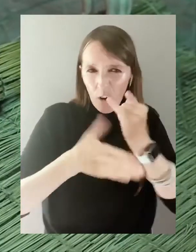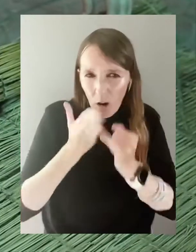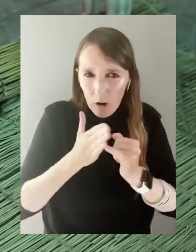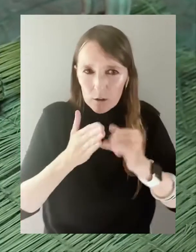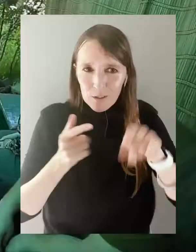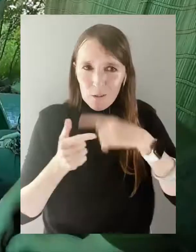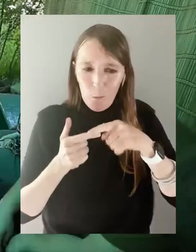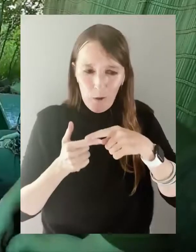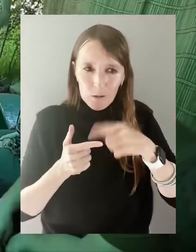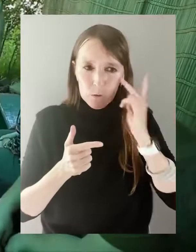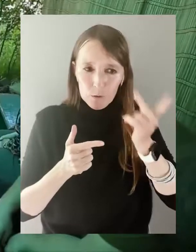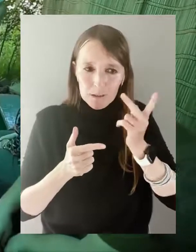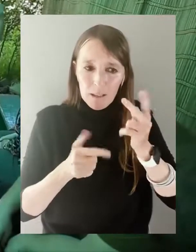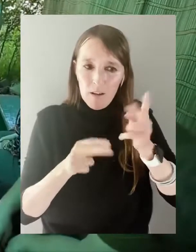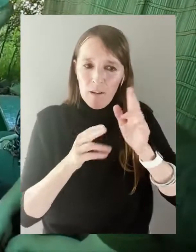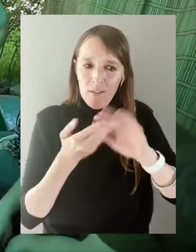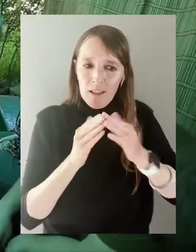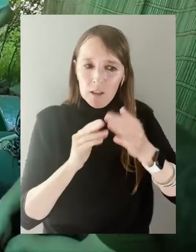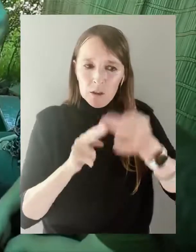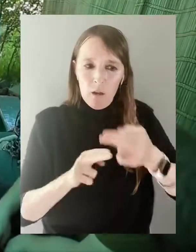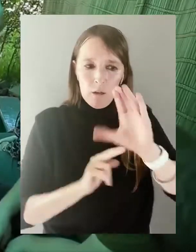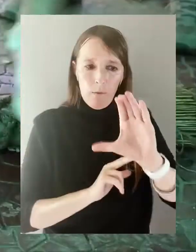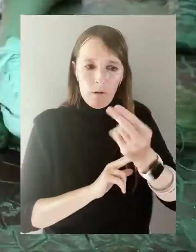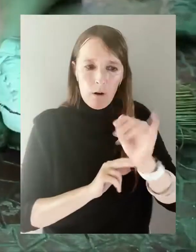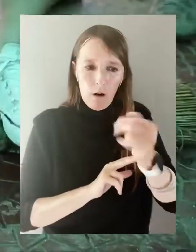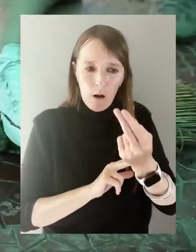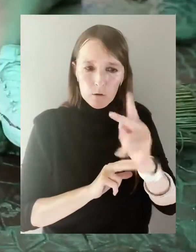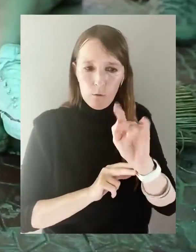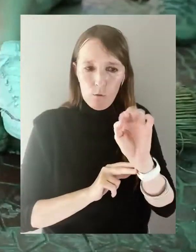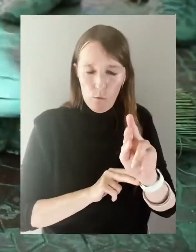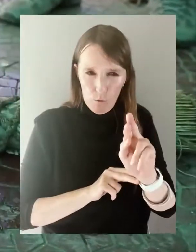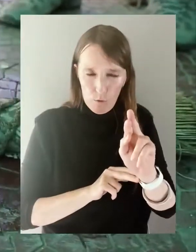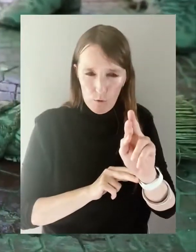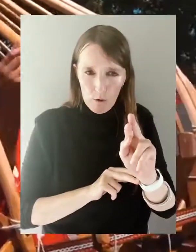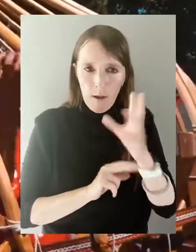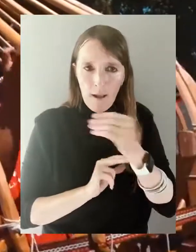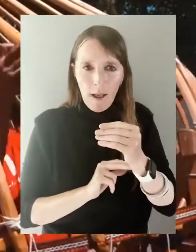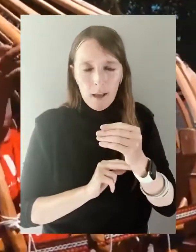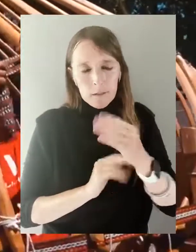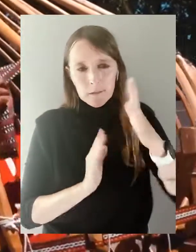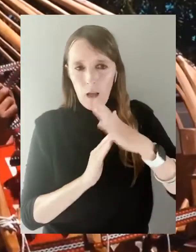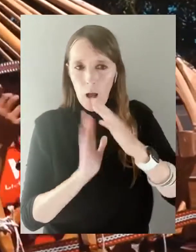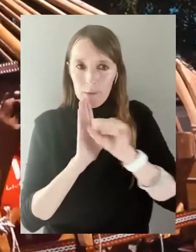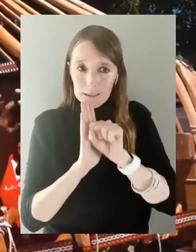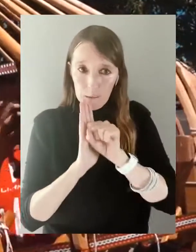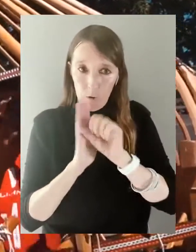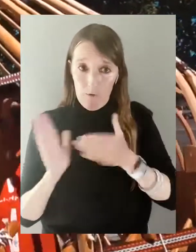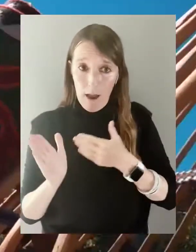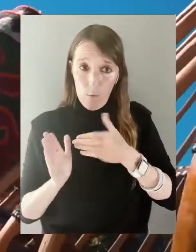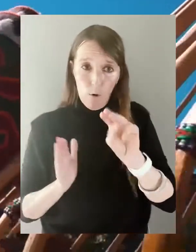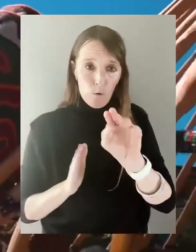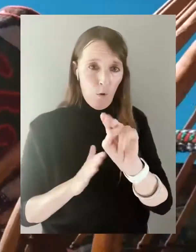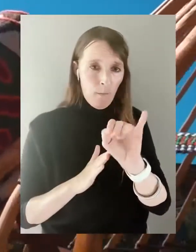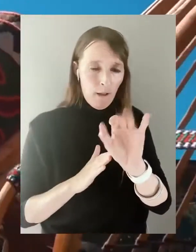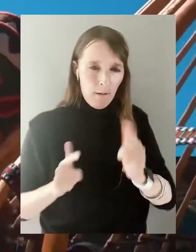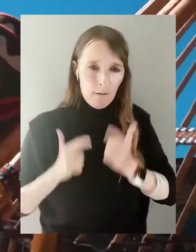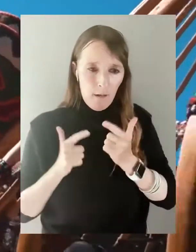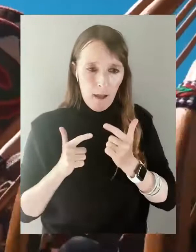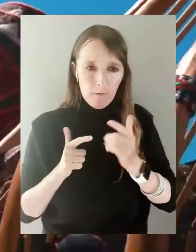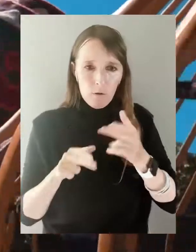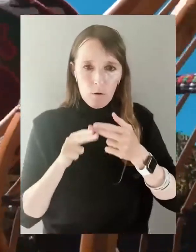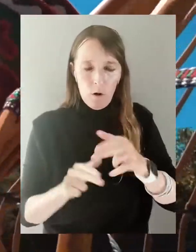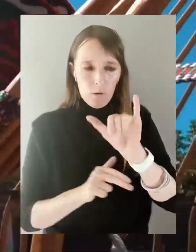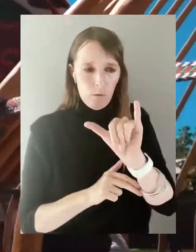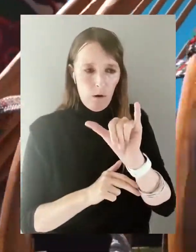patterns and pieces of craft arts when traveling to Kachkor village. The main symbol of nomadic life is a